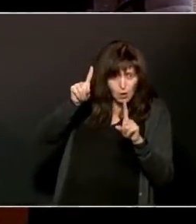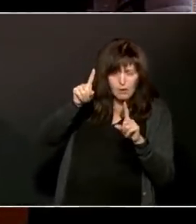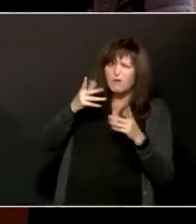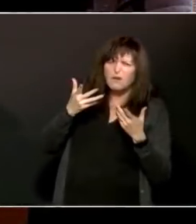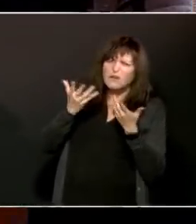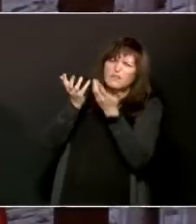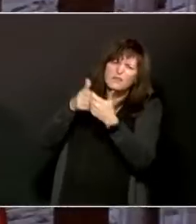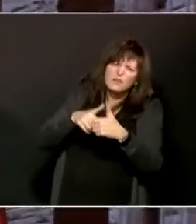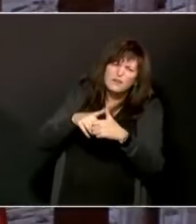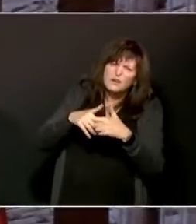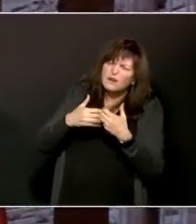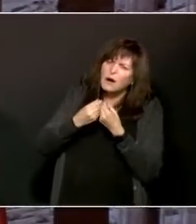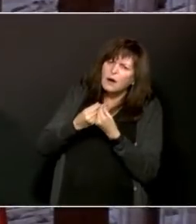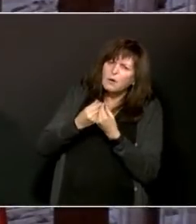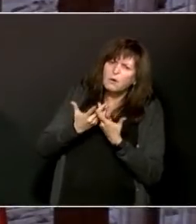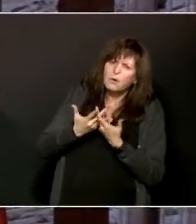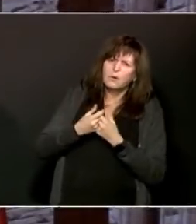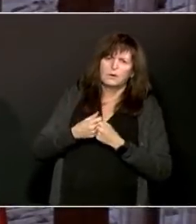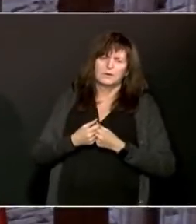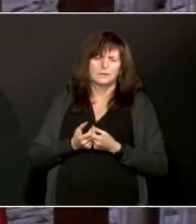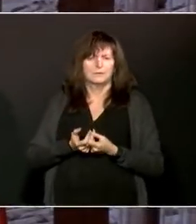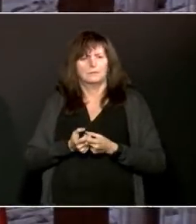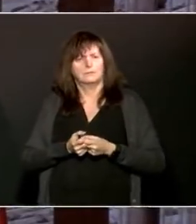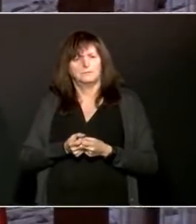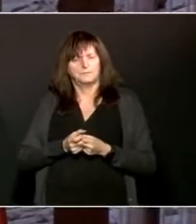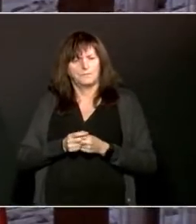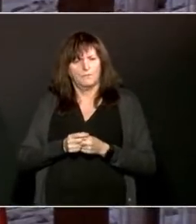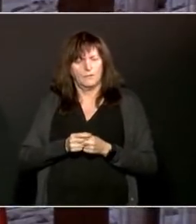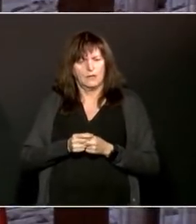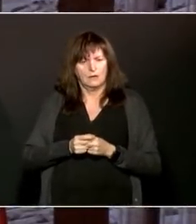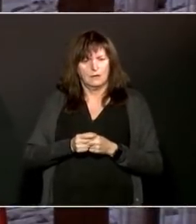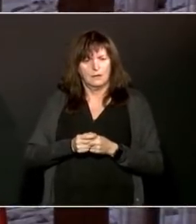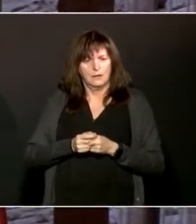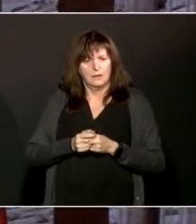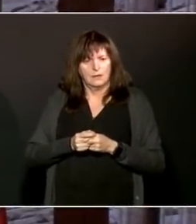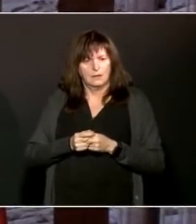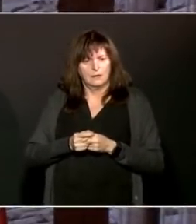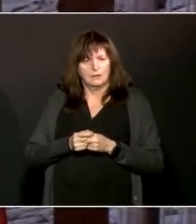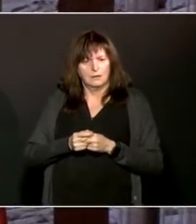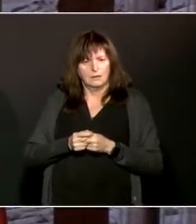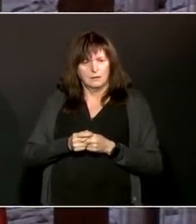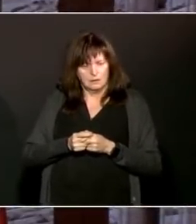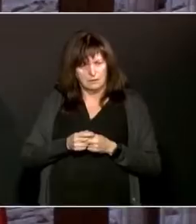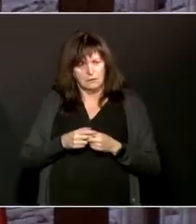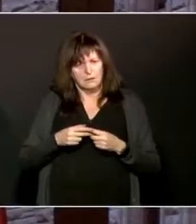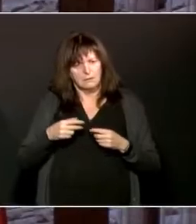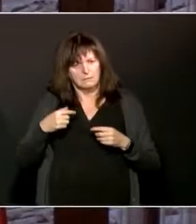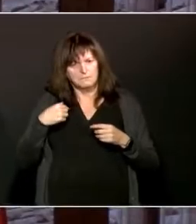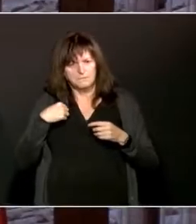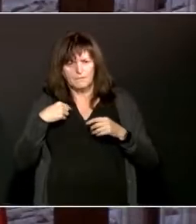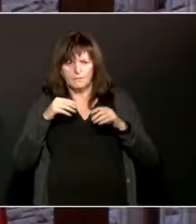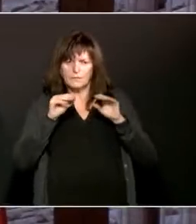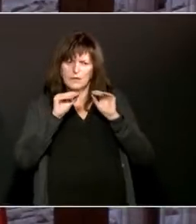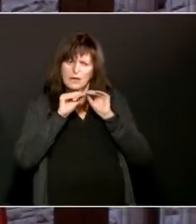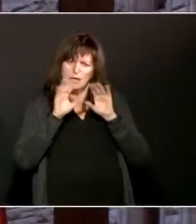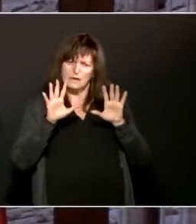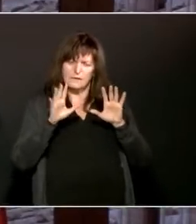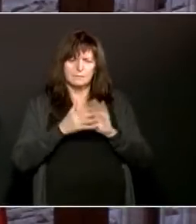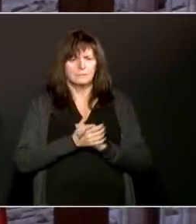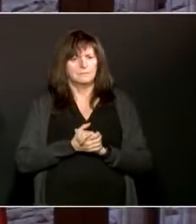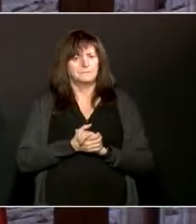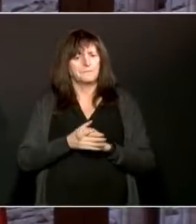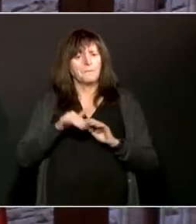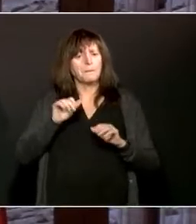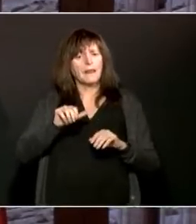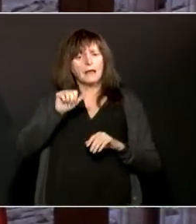So we have to be clear on when we're watching the investigation of the AstraZeneca vaccine situation